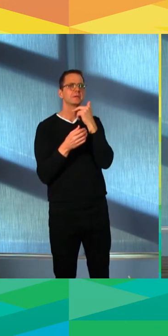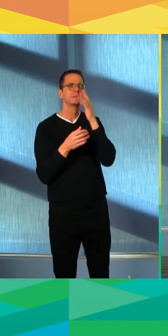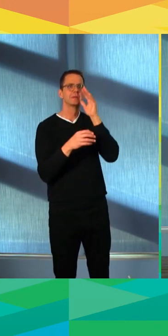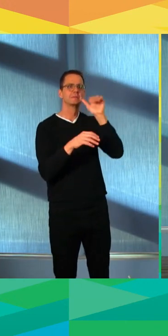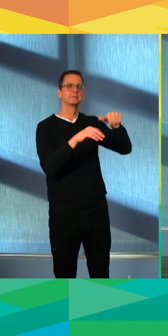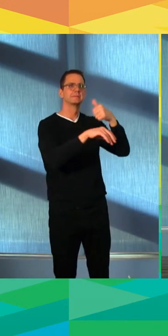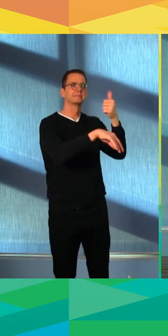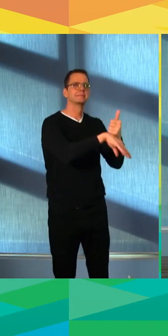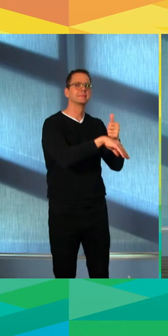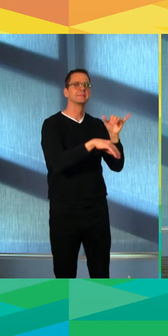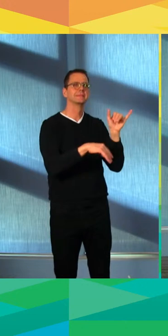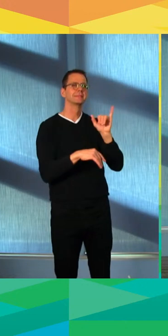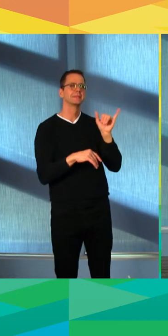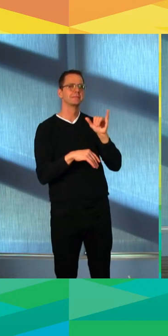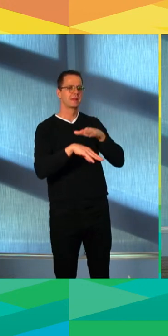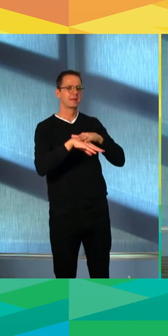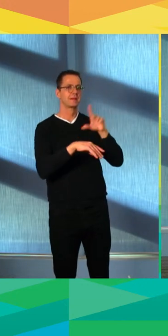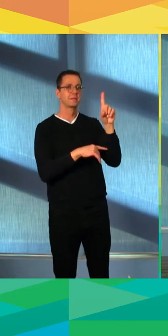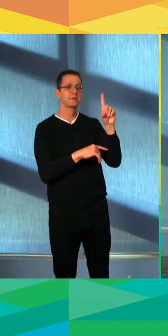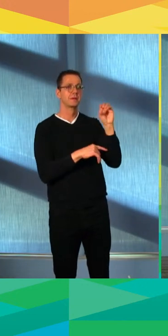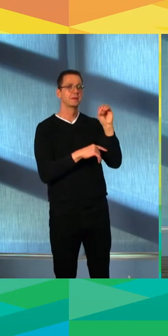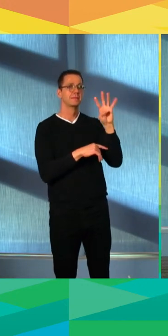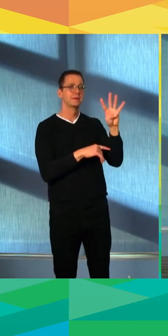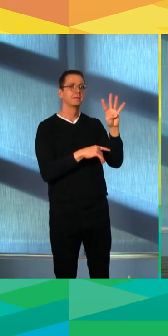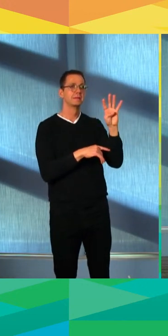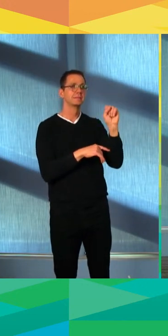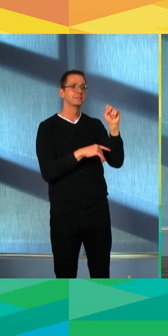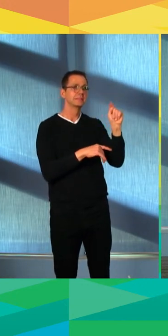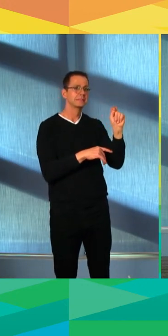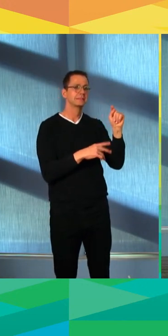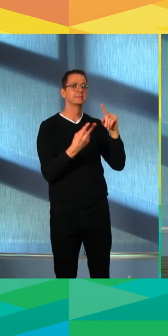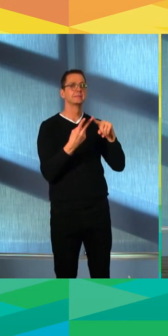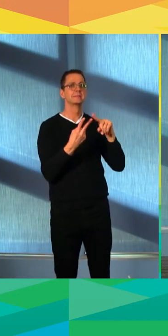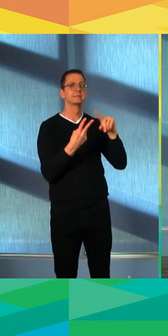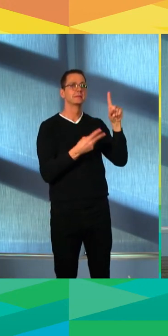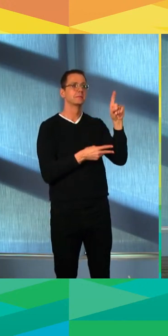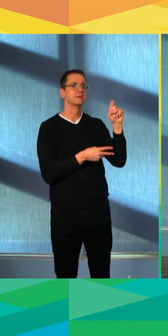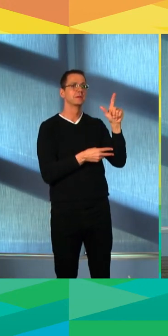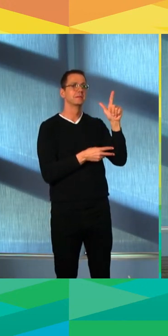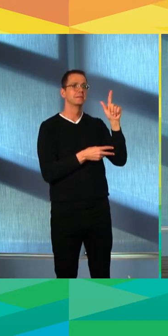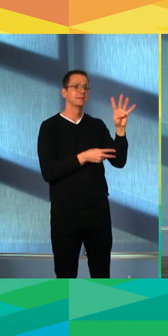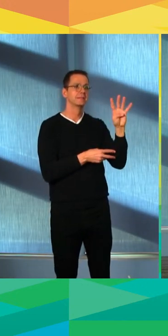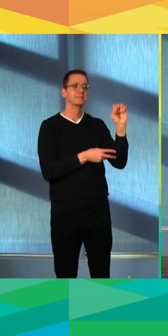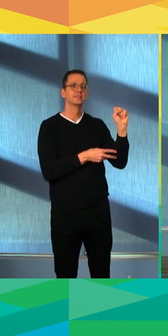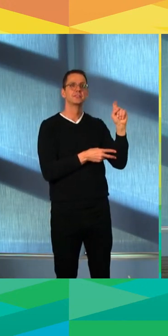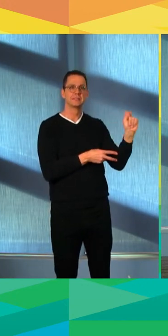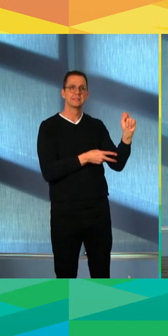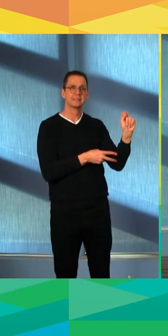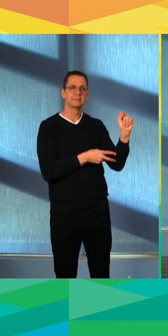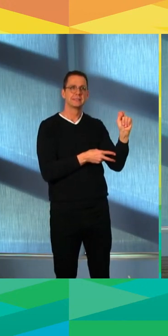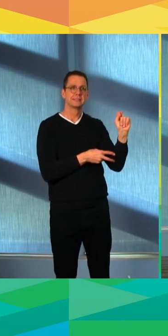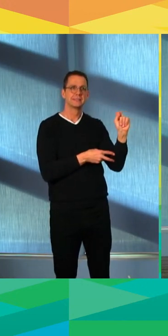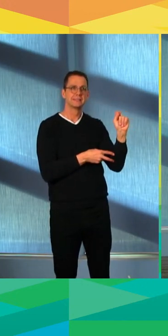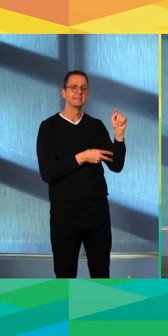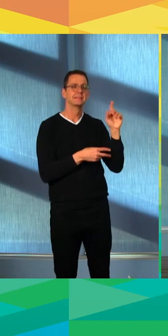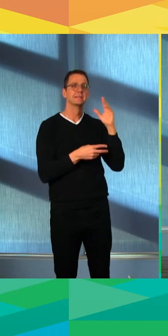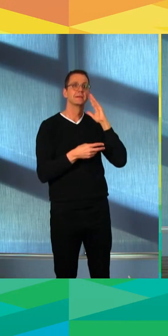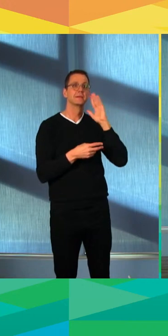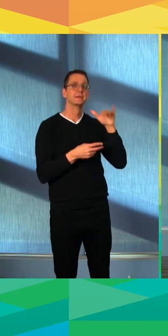Ultra Kona and 124th Street area? I know this goes into effect Friday afternoon, but